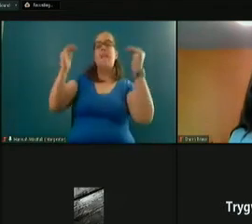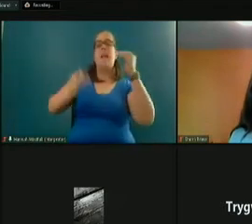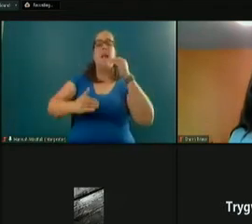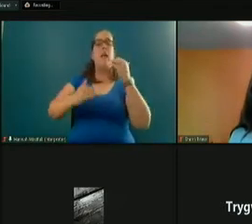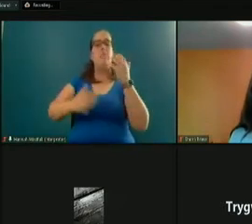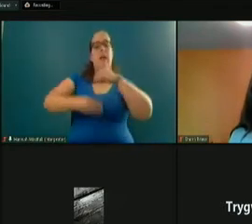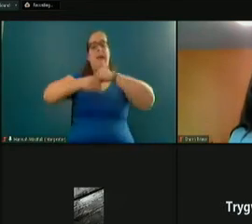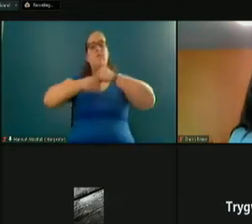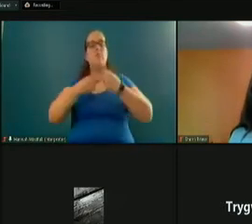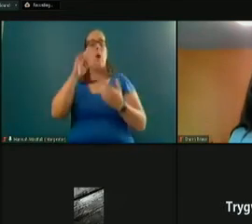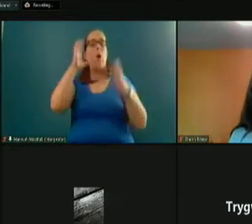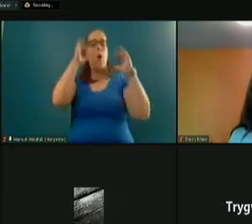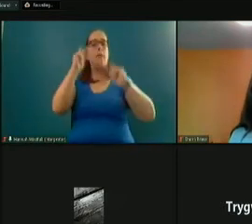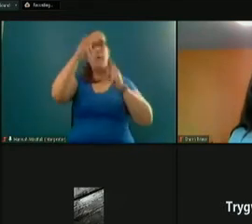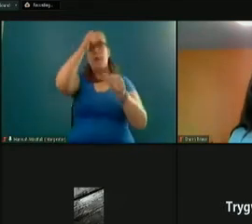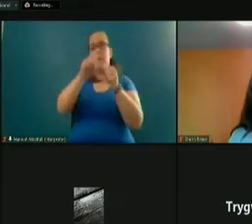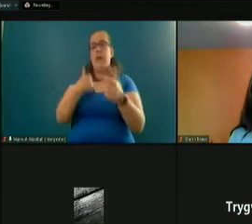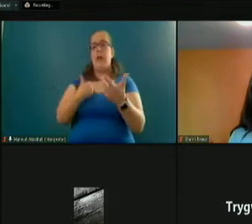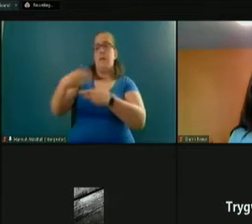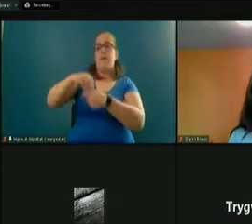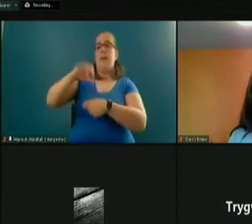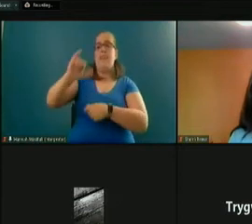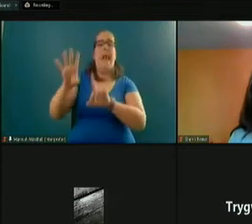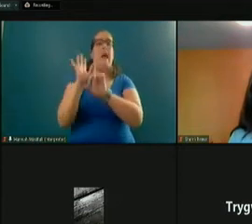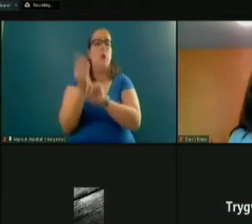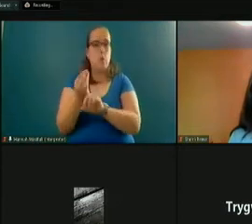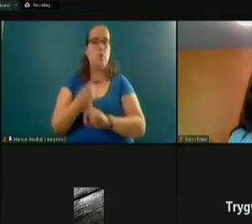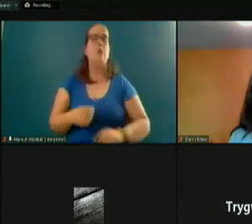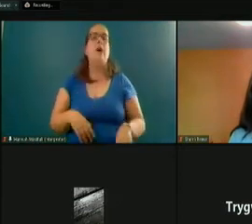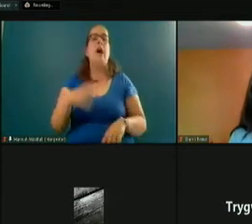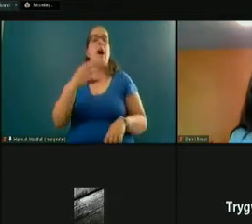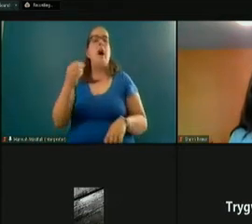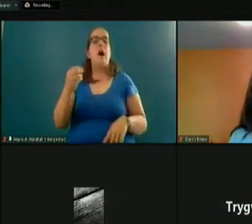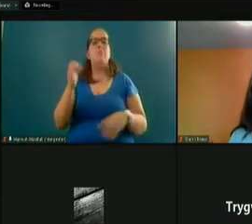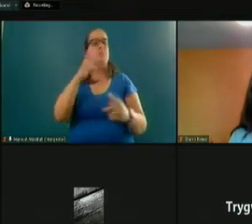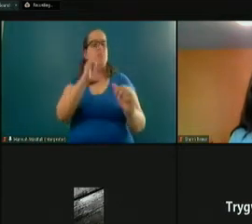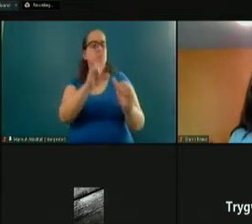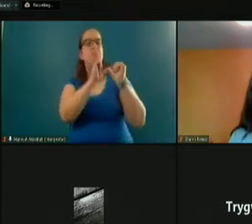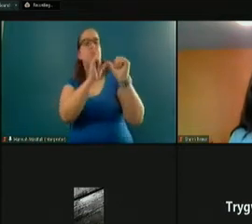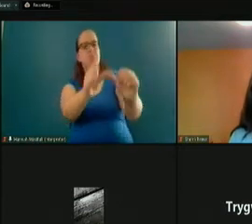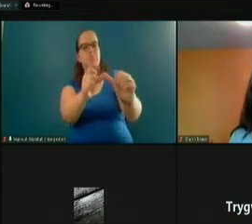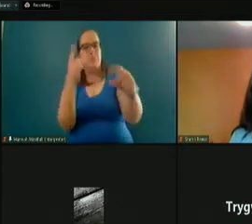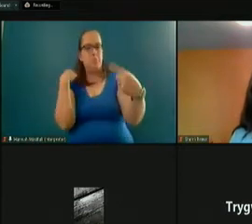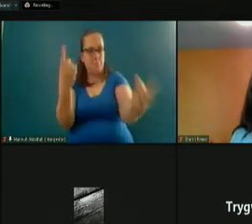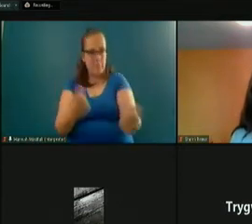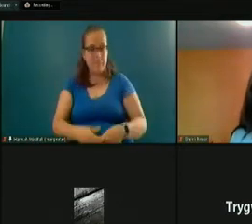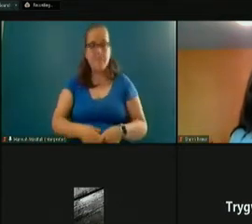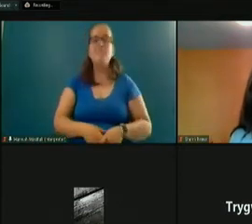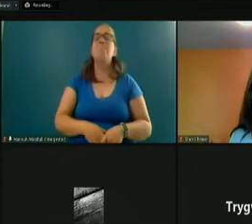will remember that I was a part of that culture and that it's sustained over time. Great.